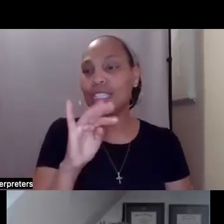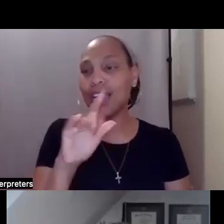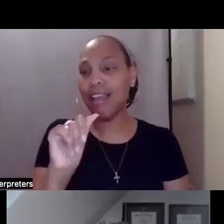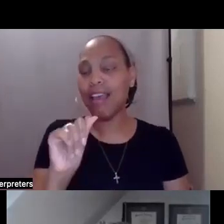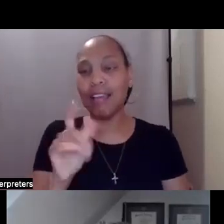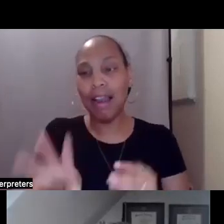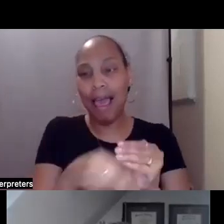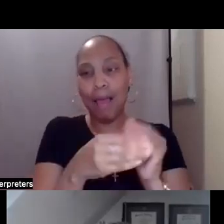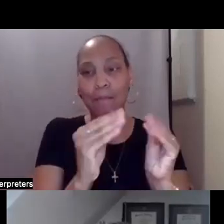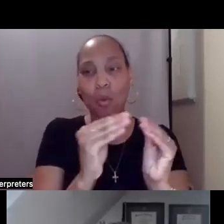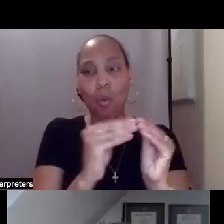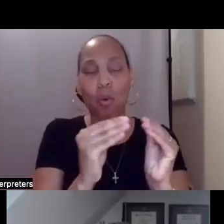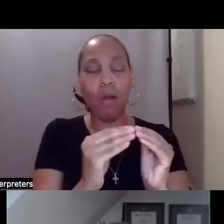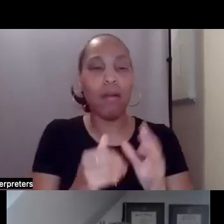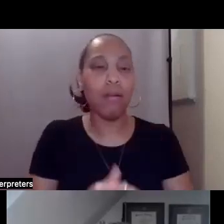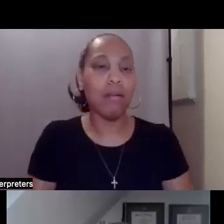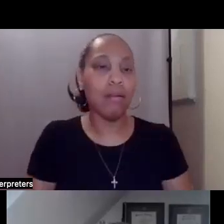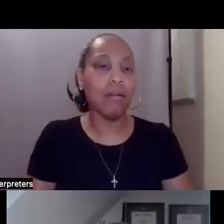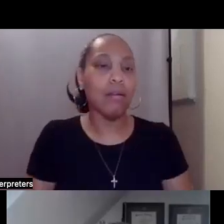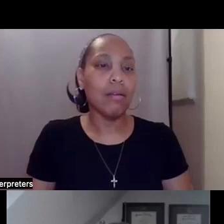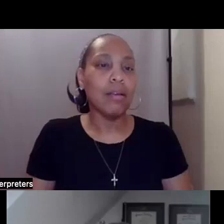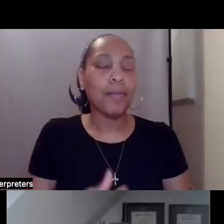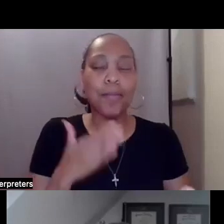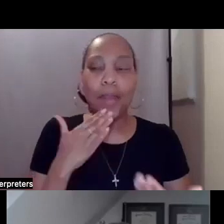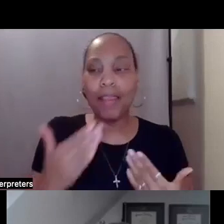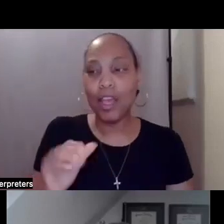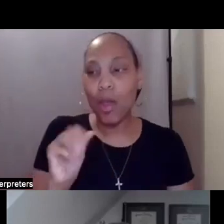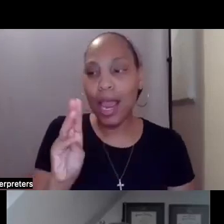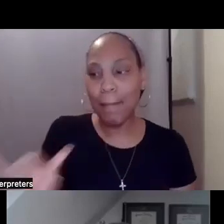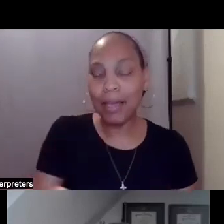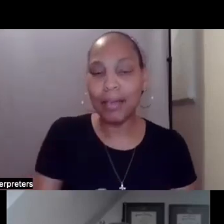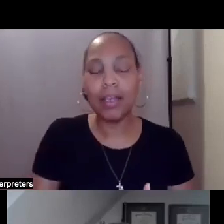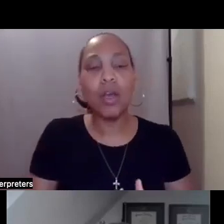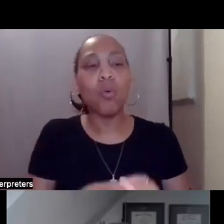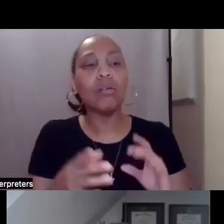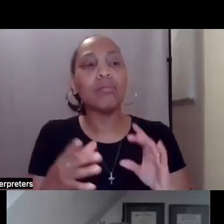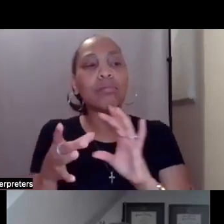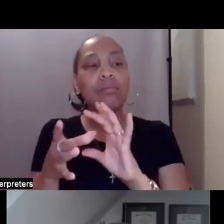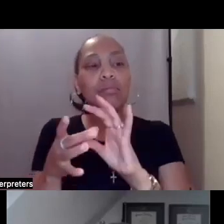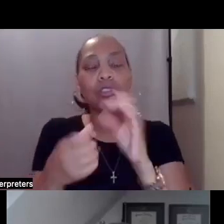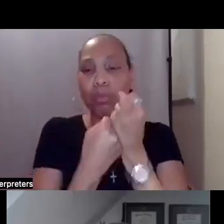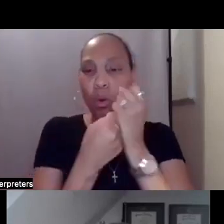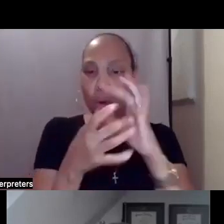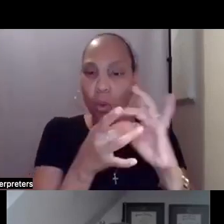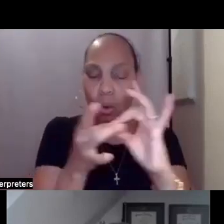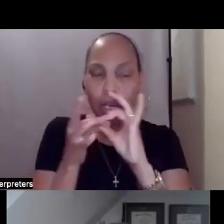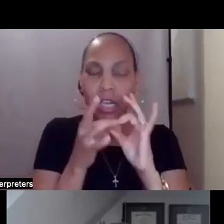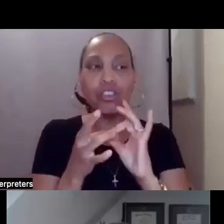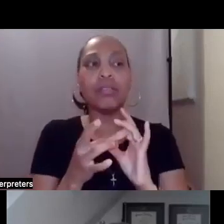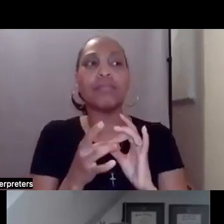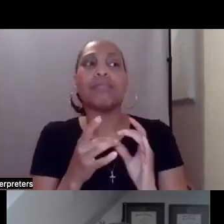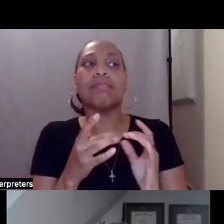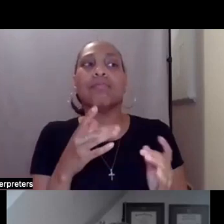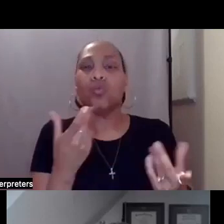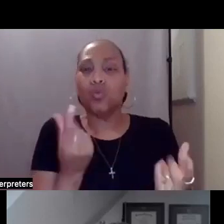Thanks Amy. So support coordination in, in my mind and what we do every day is